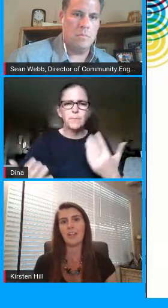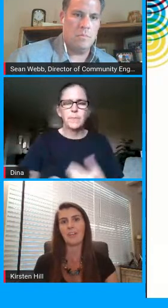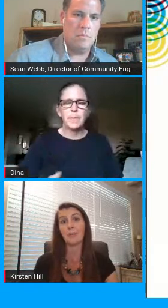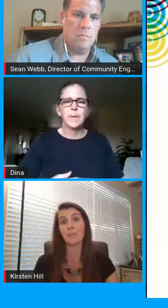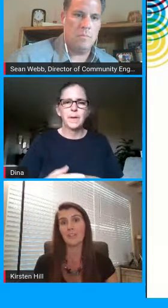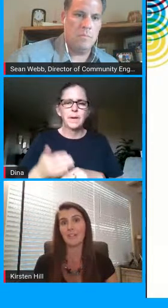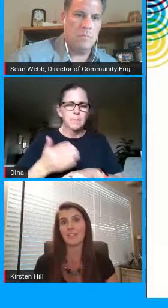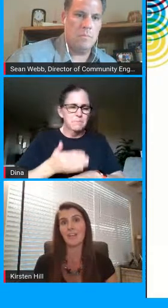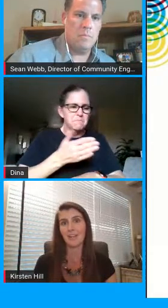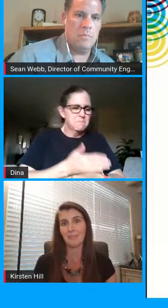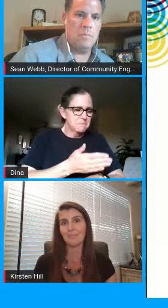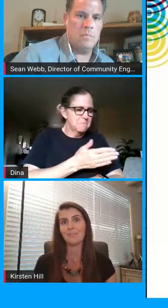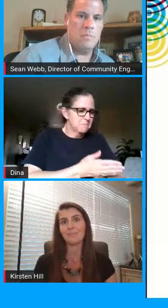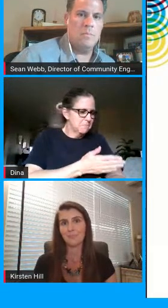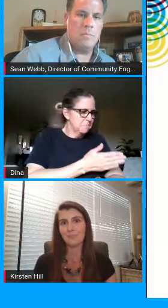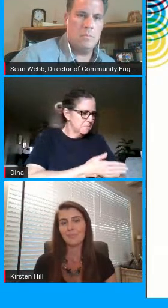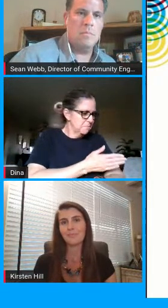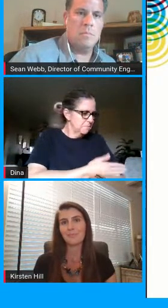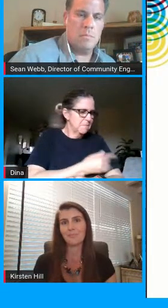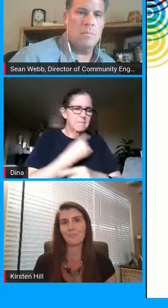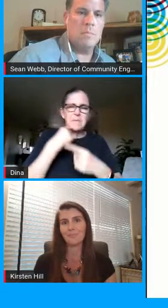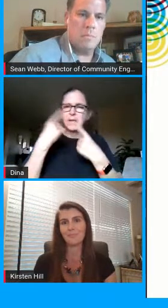on learning how to organize time